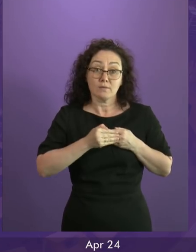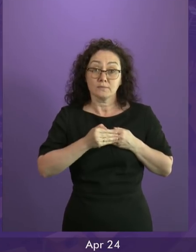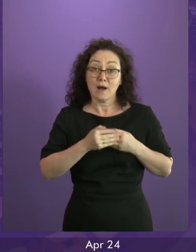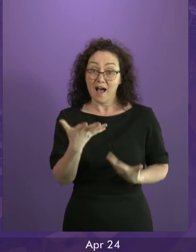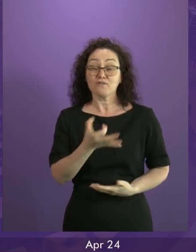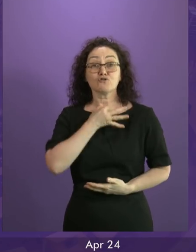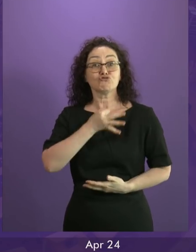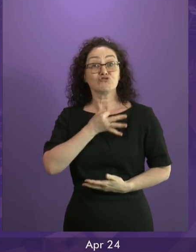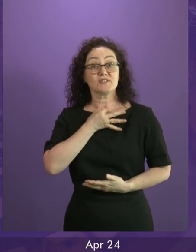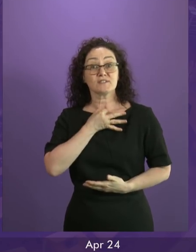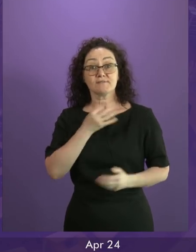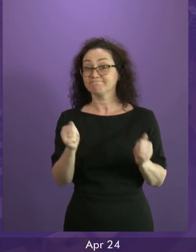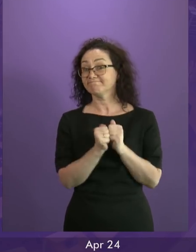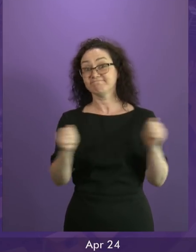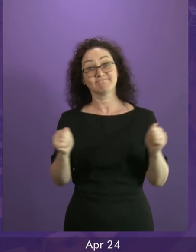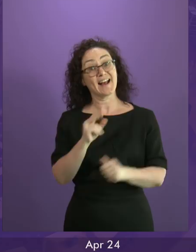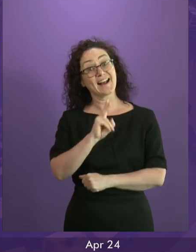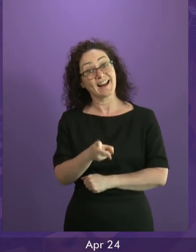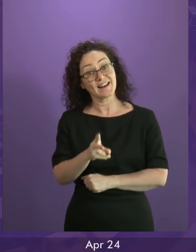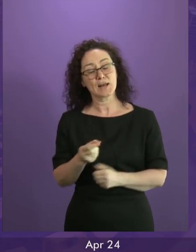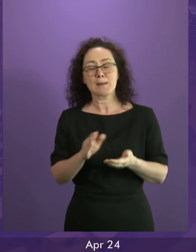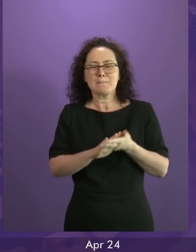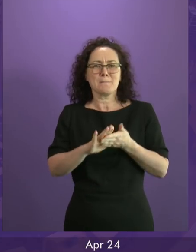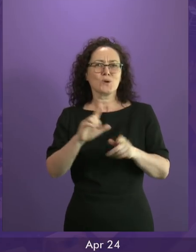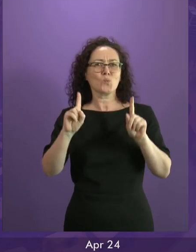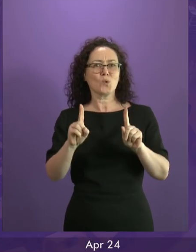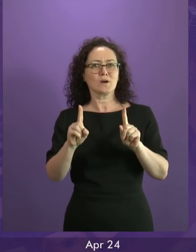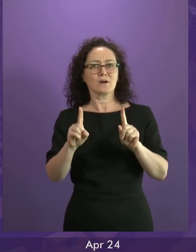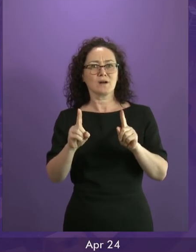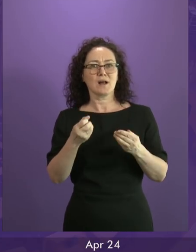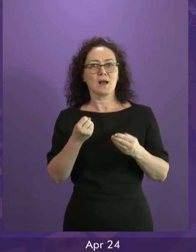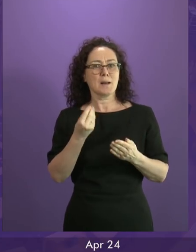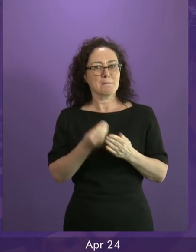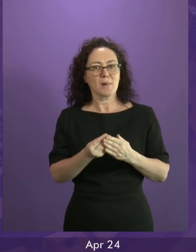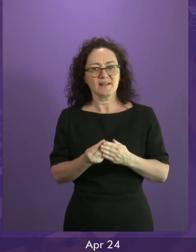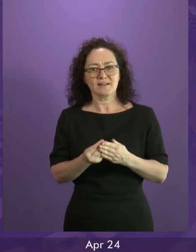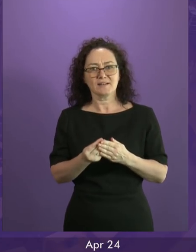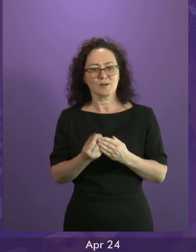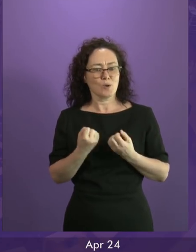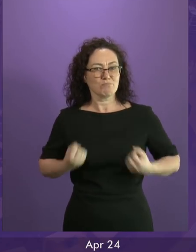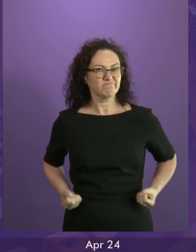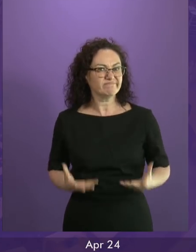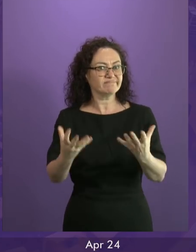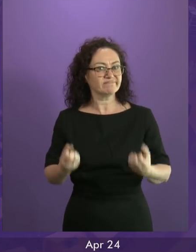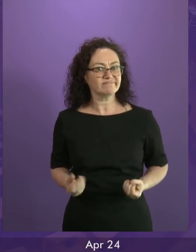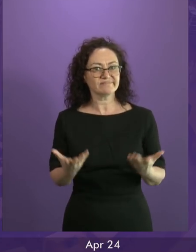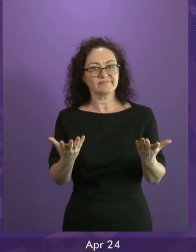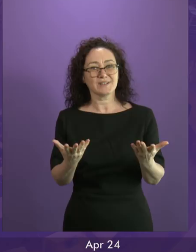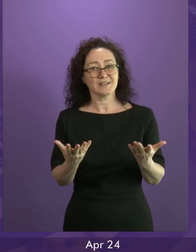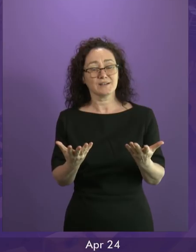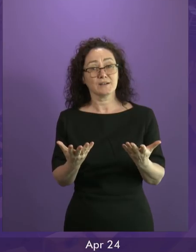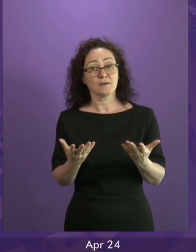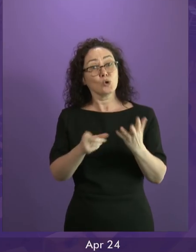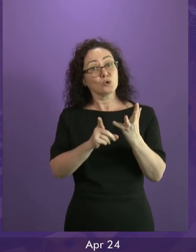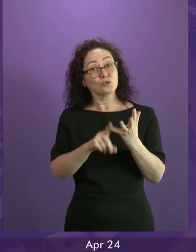deadline with the potential for yet more money time and effort to be wasted. The UK Government could remove this risk now